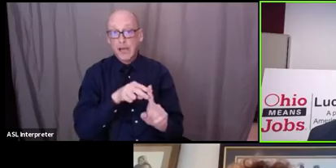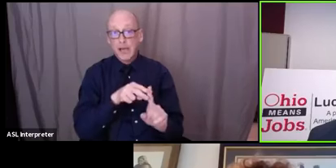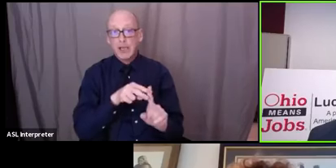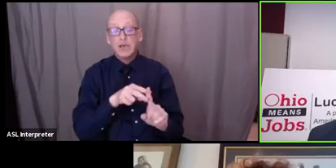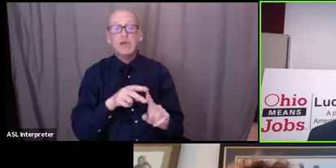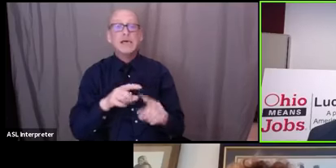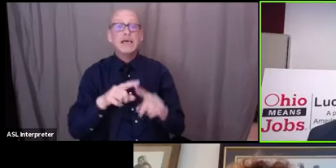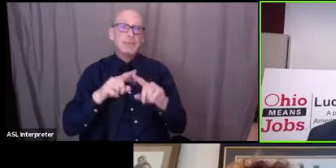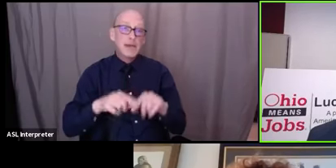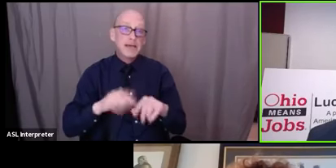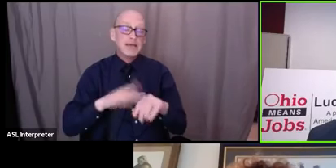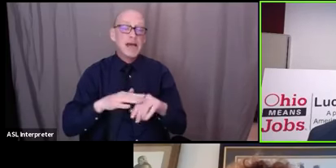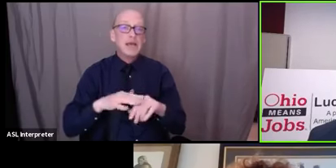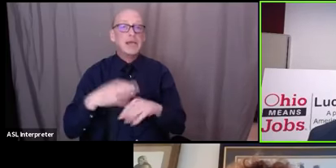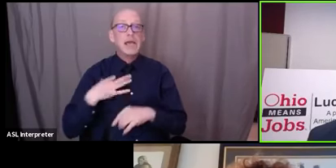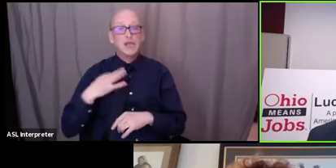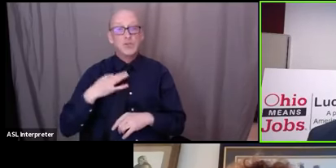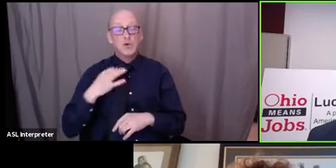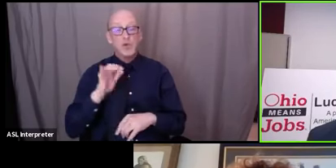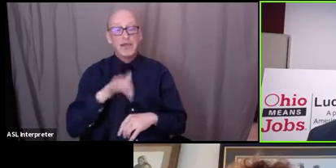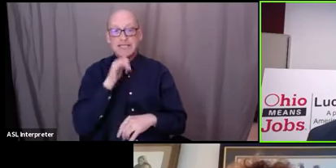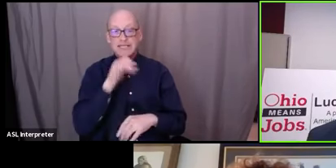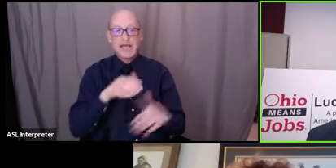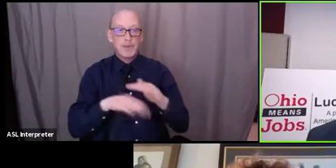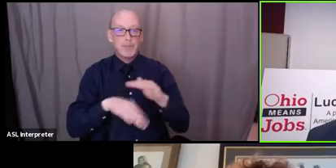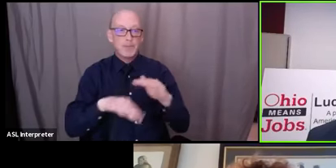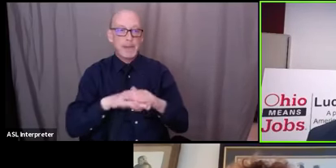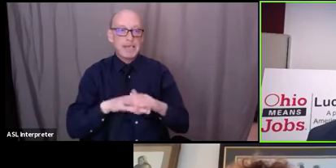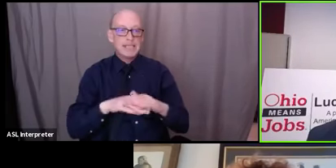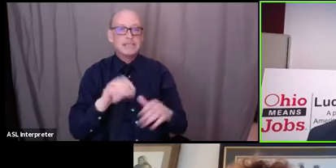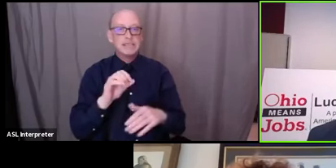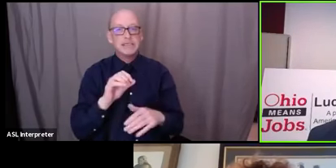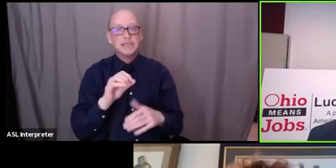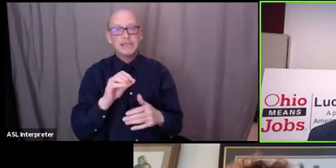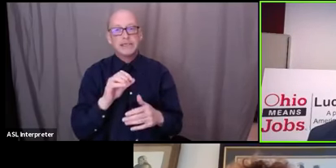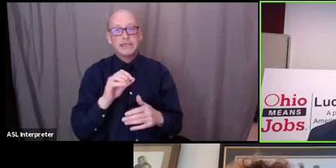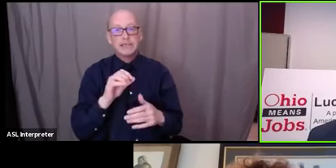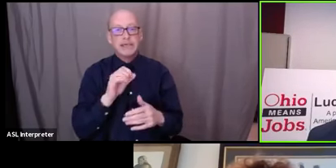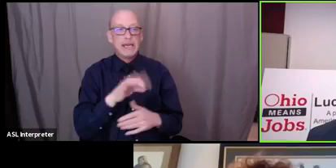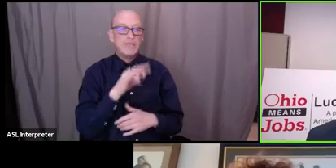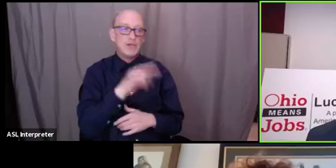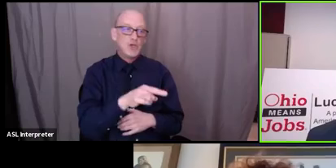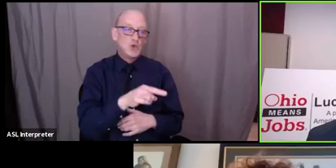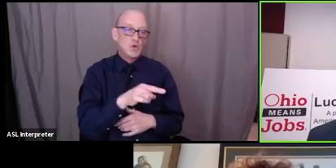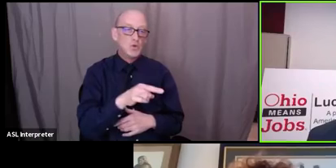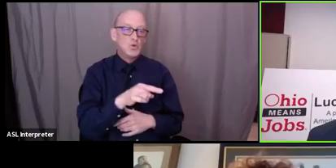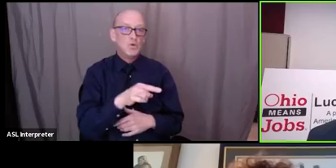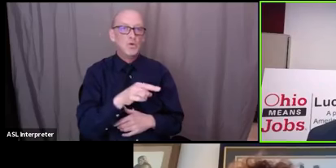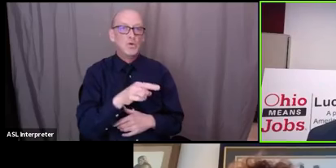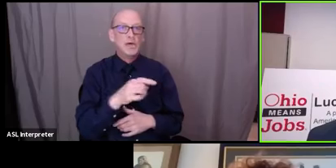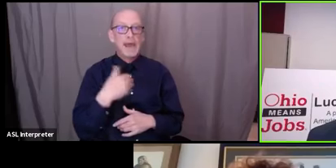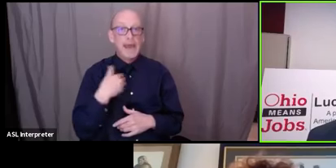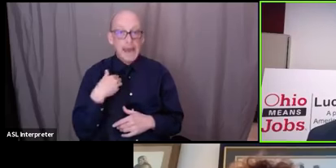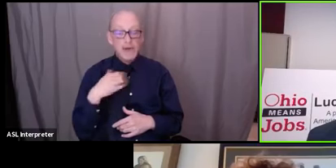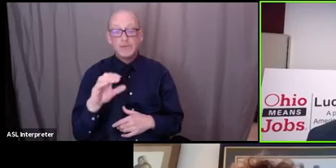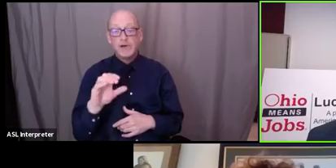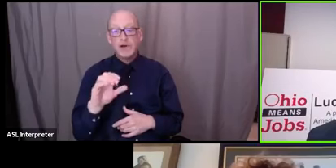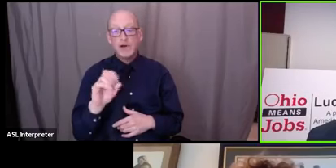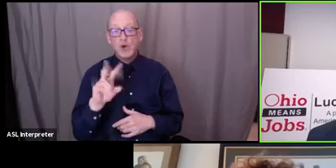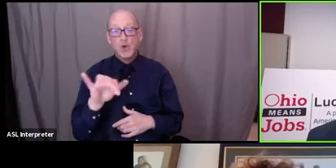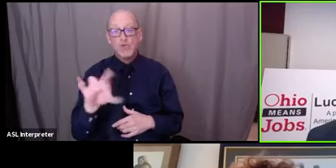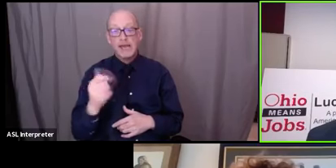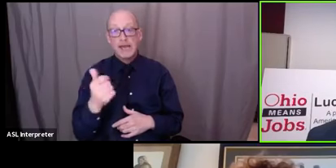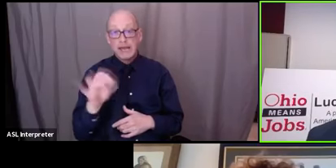is the eligibility is not based on whether or not um you have the uh covet 19 it's